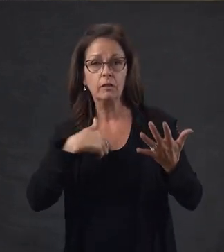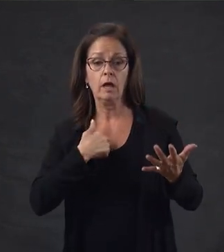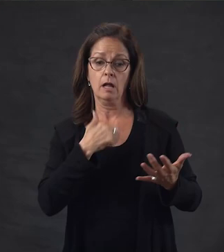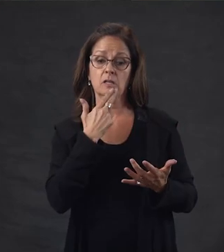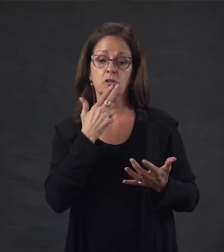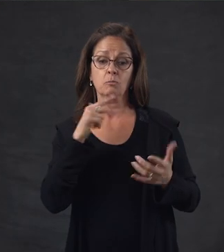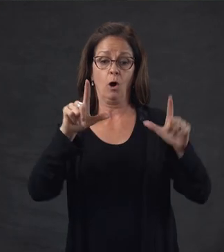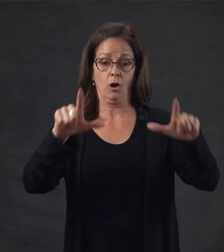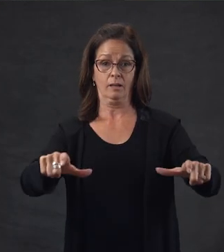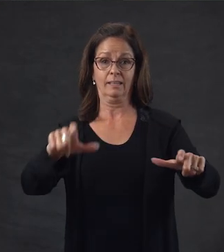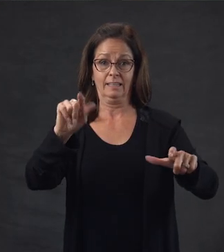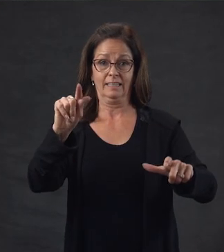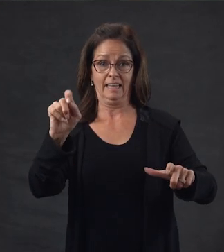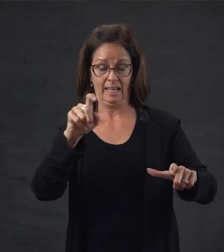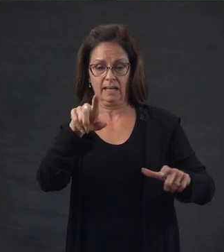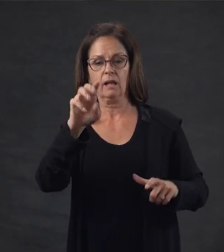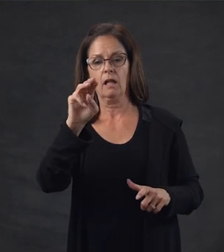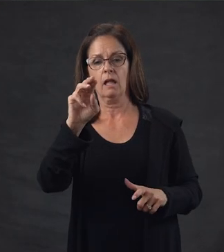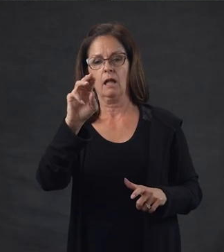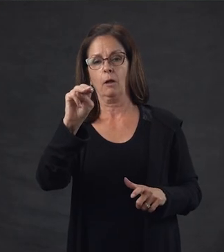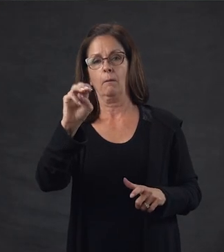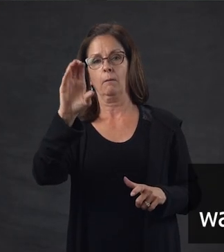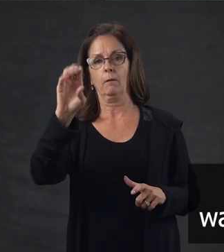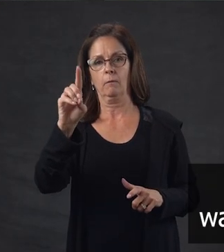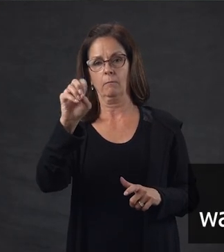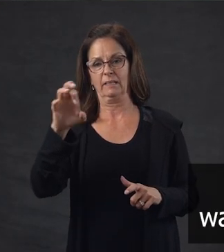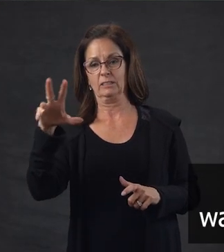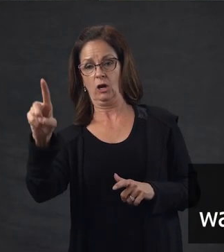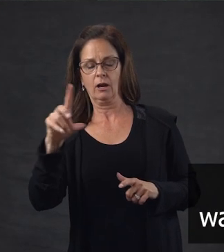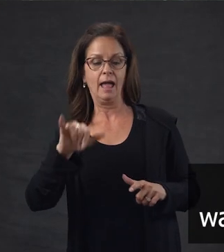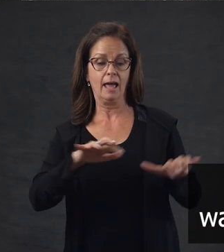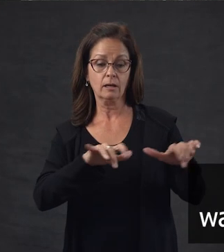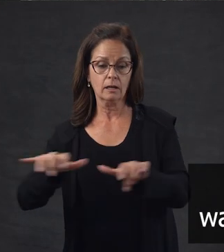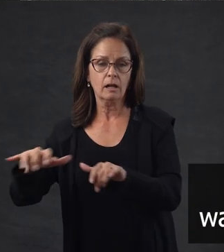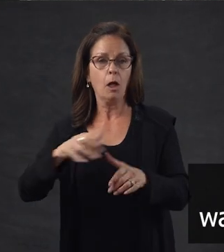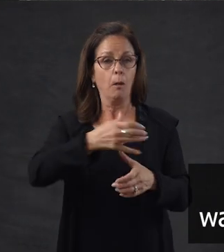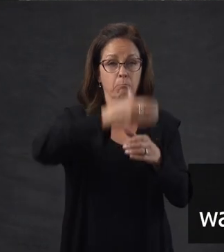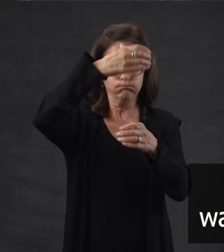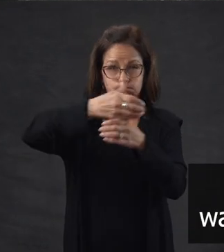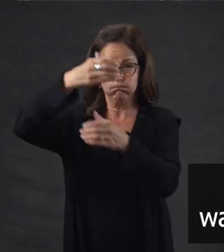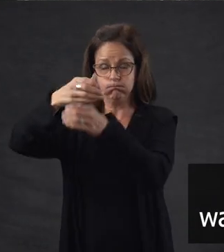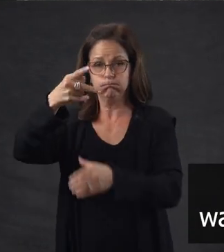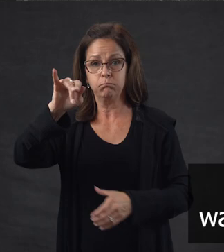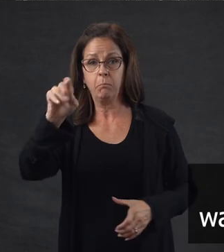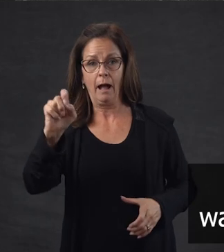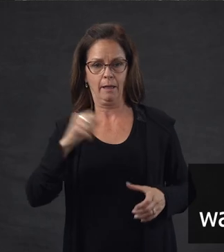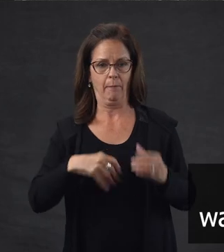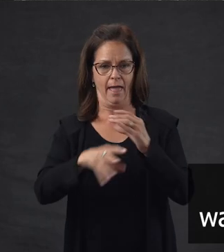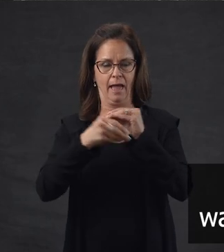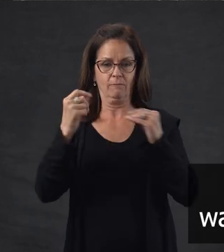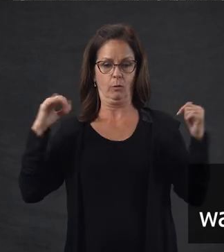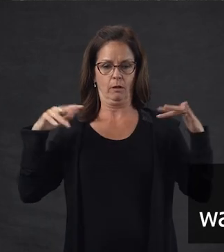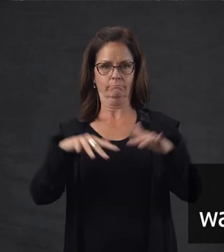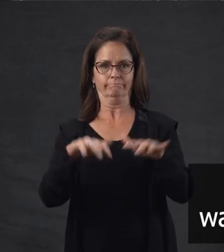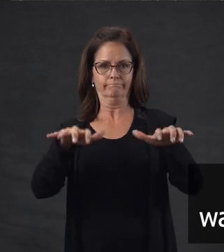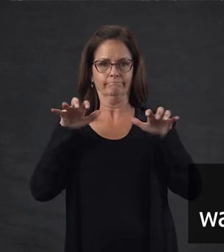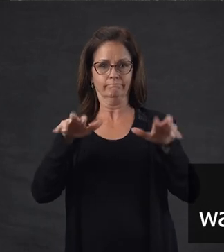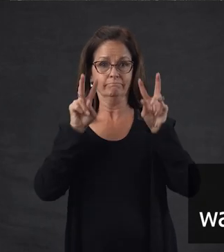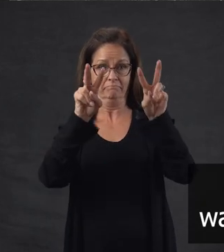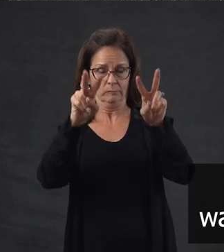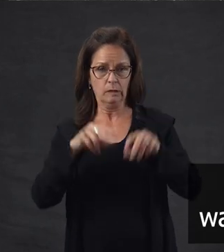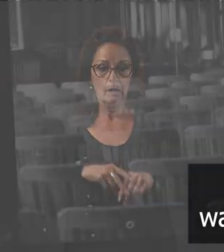A small lake named Lake McDonald was created. And a pipe organ was also added to the Assembly Hall.